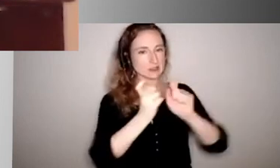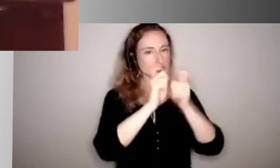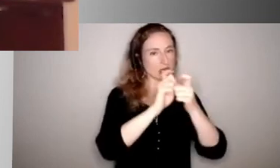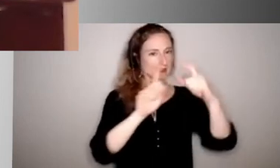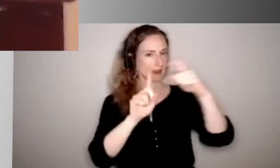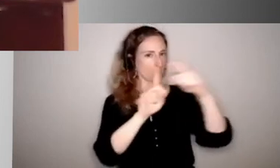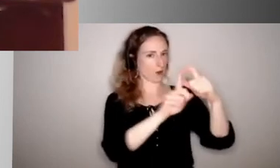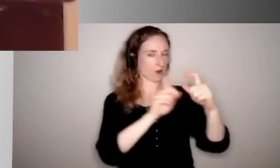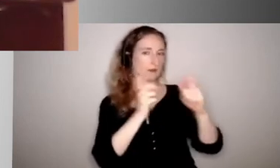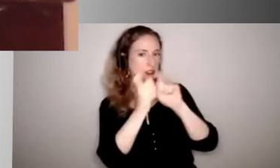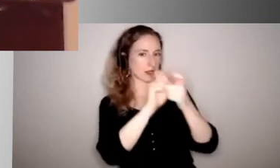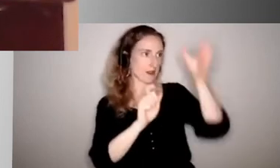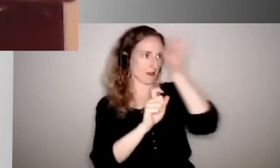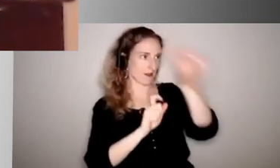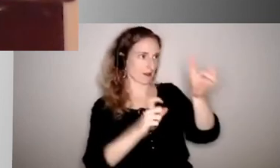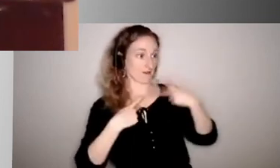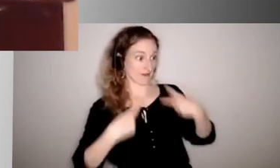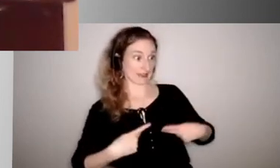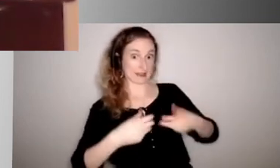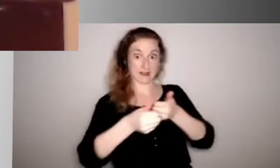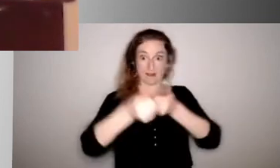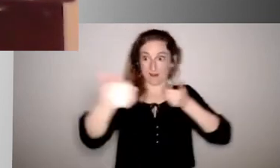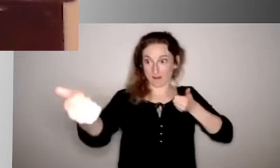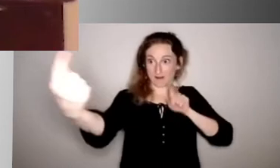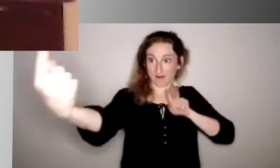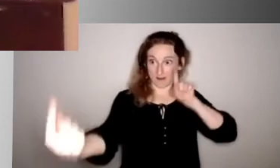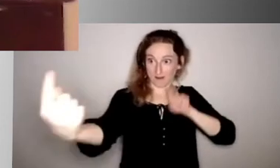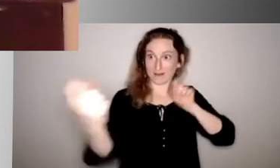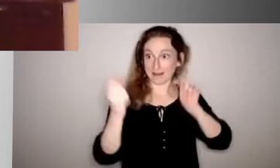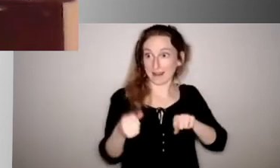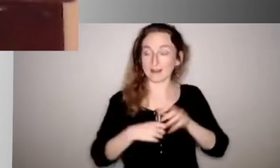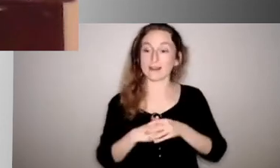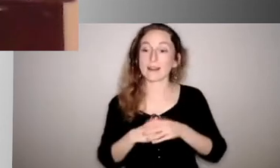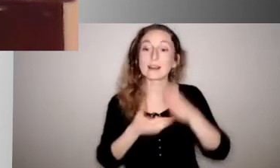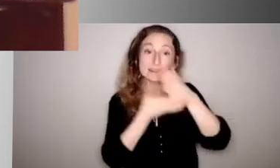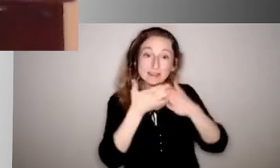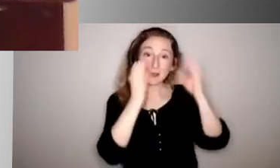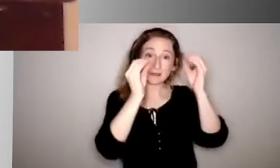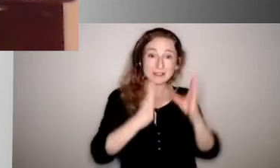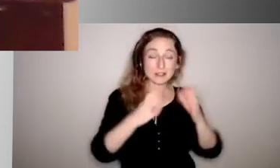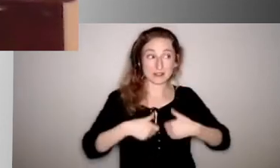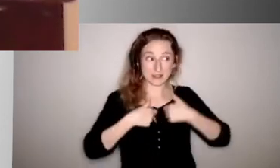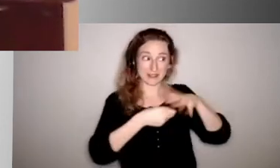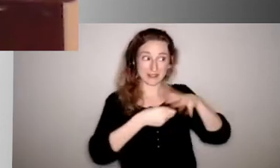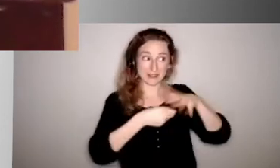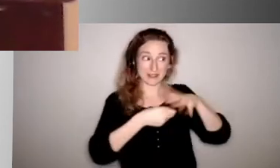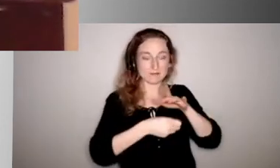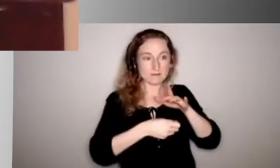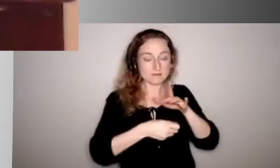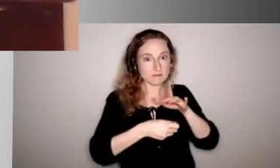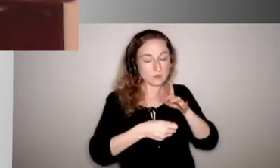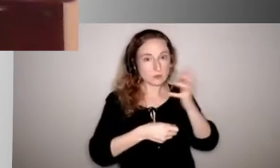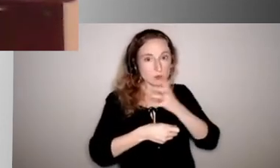But for our teachers, they need the connectivity. And some of our teachers live in areas where they really struggle to have that connectivity. They struggle